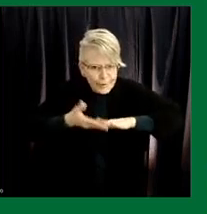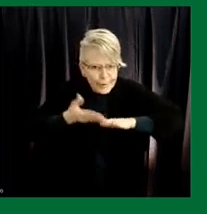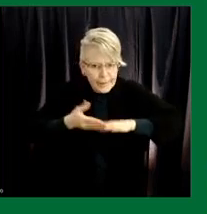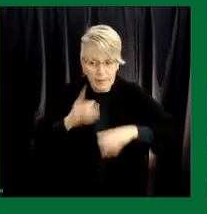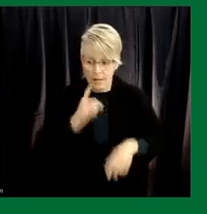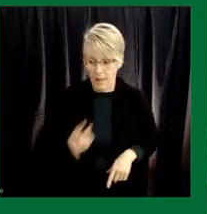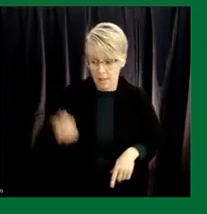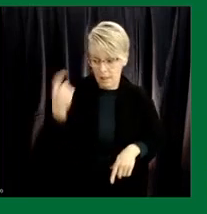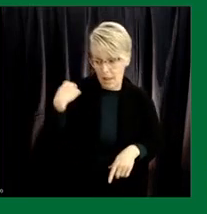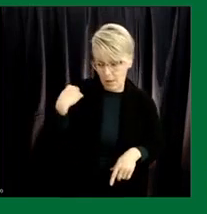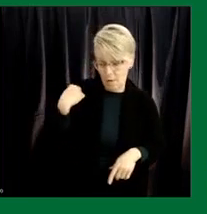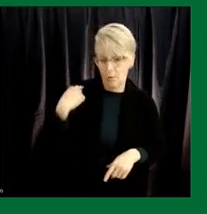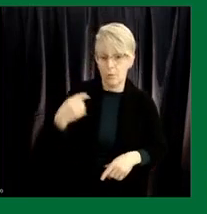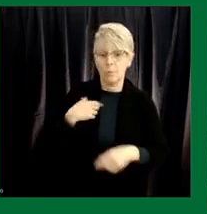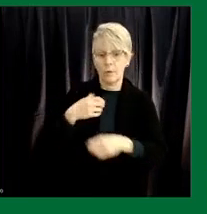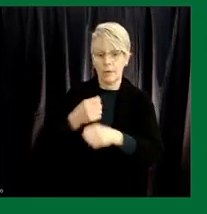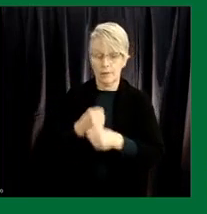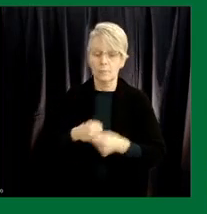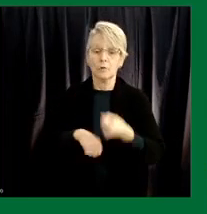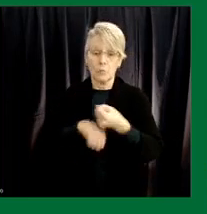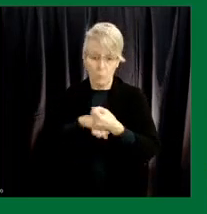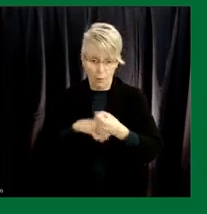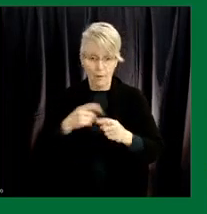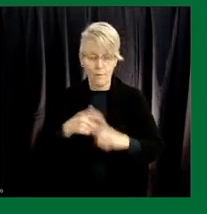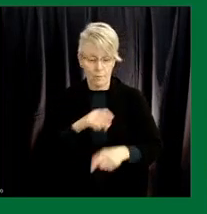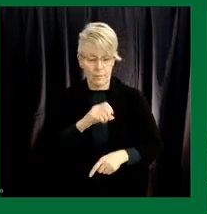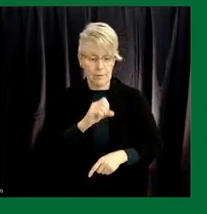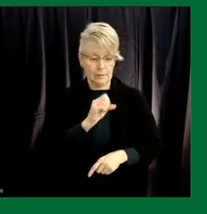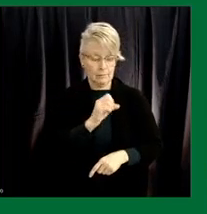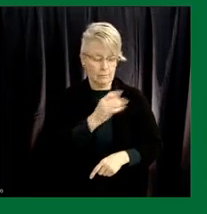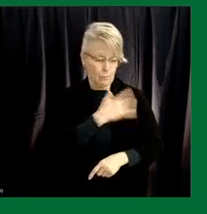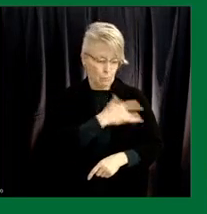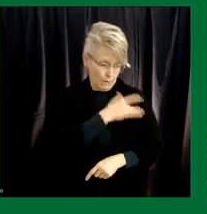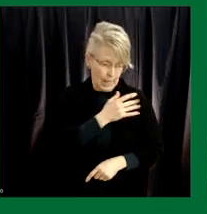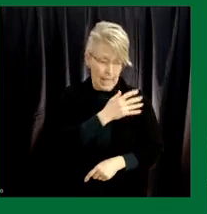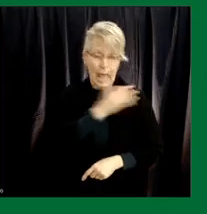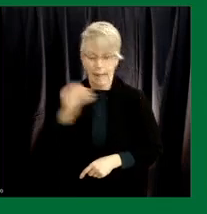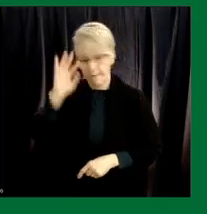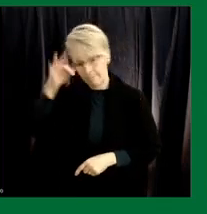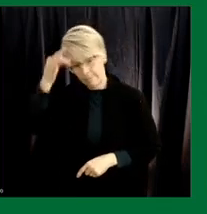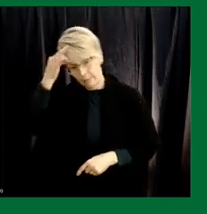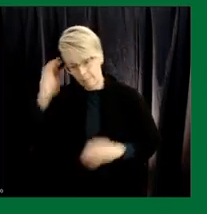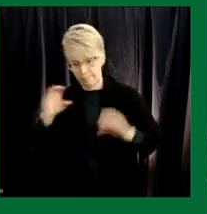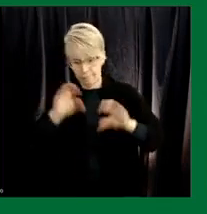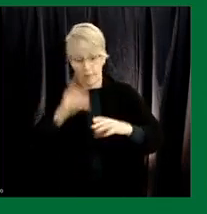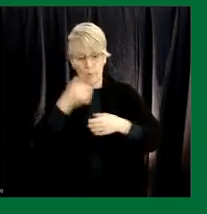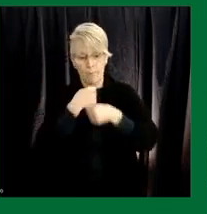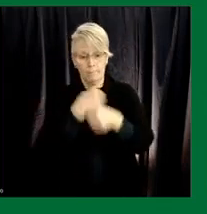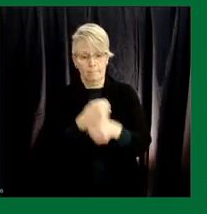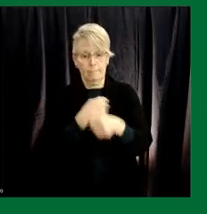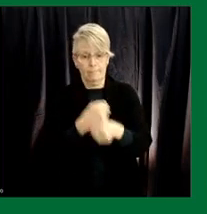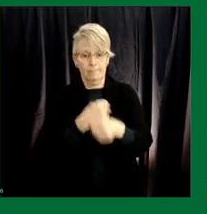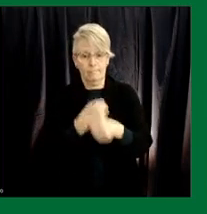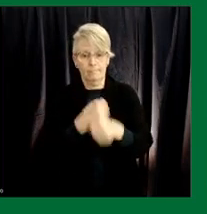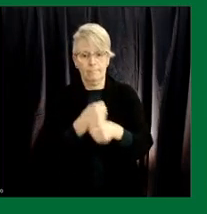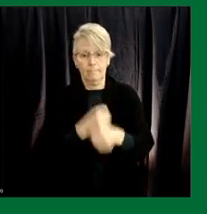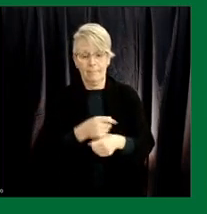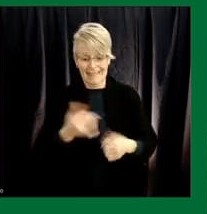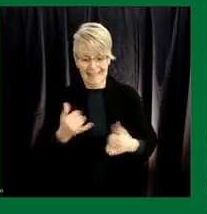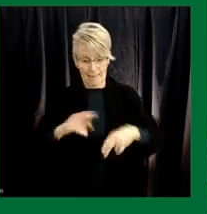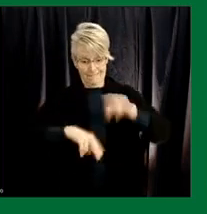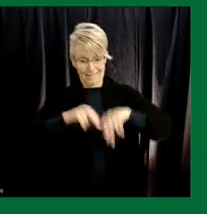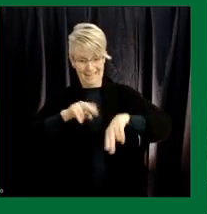year we received support both from the province as well as the federal government for the manufacturing facility that is currently being constructed